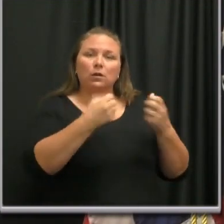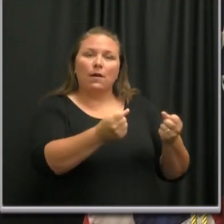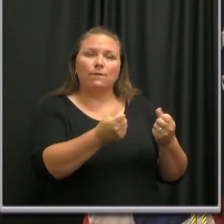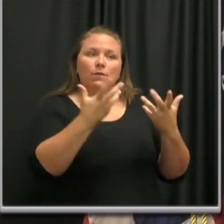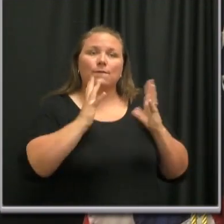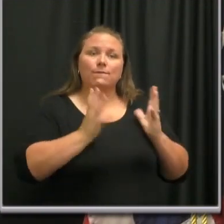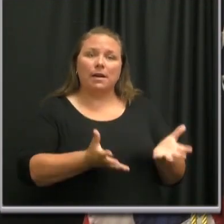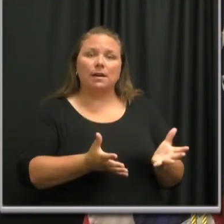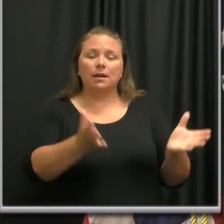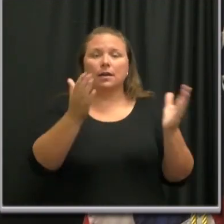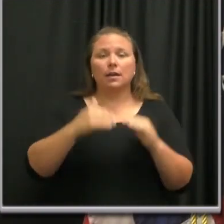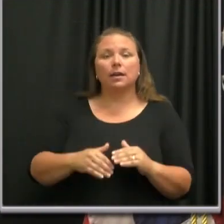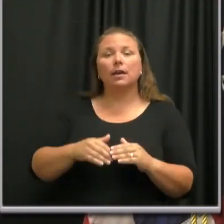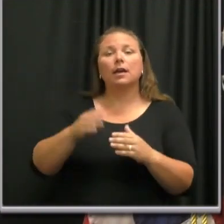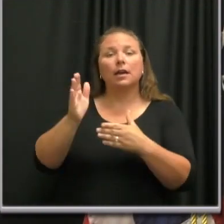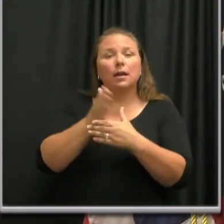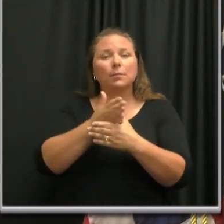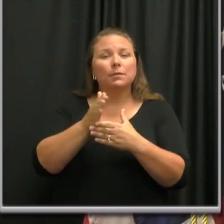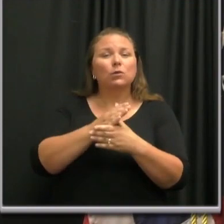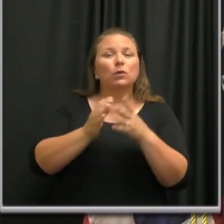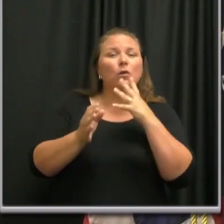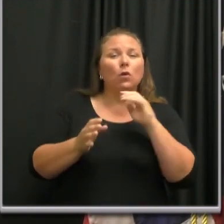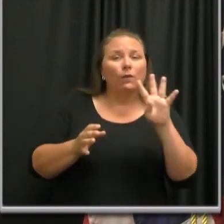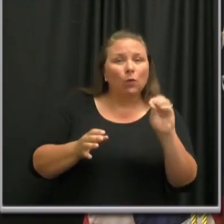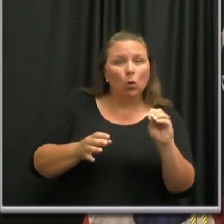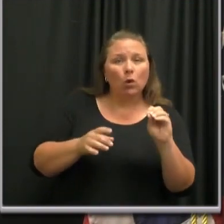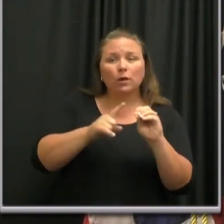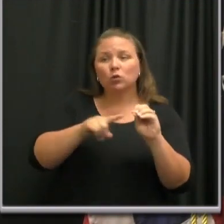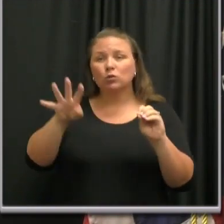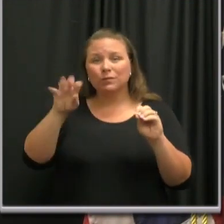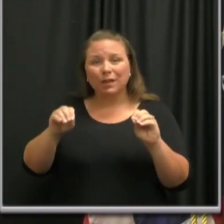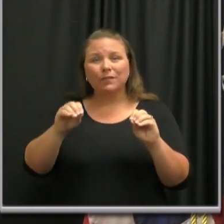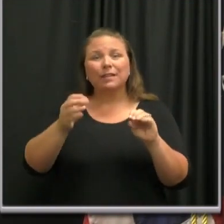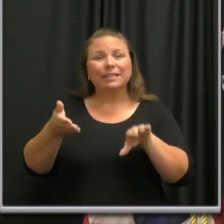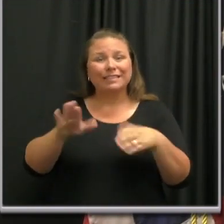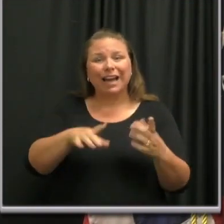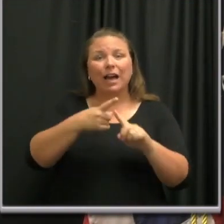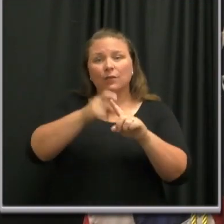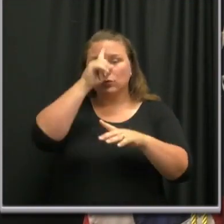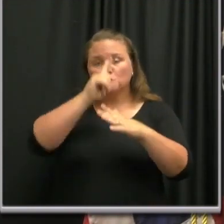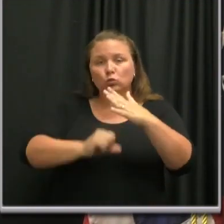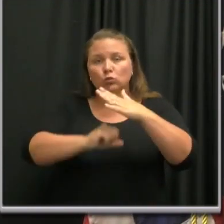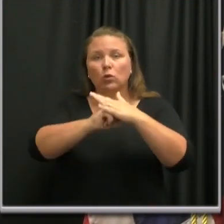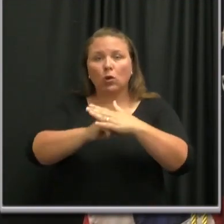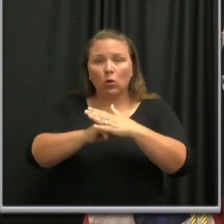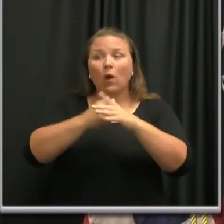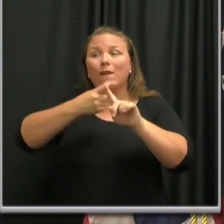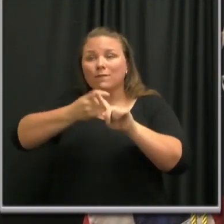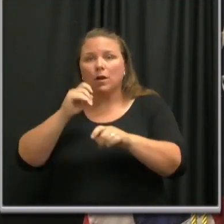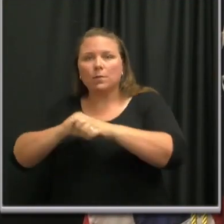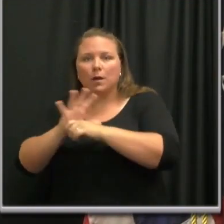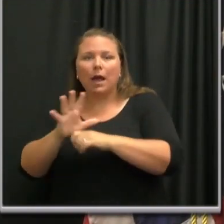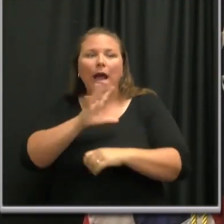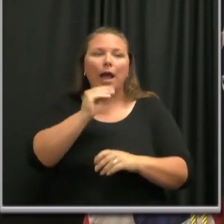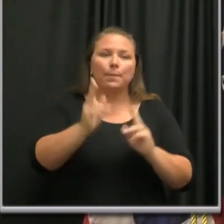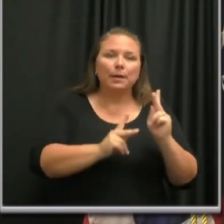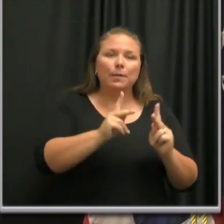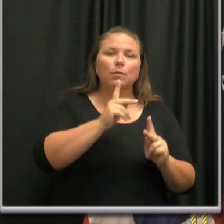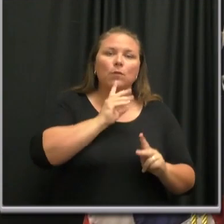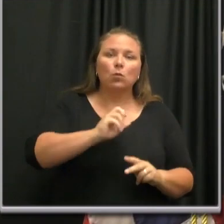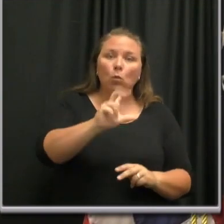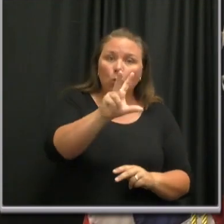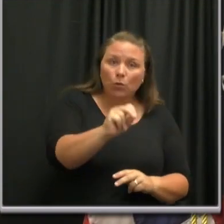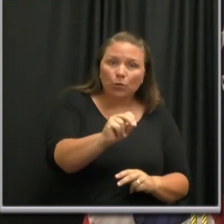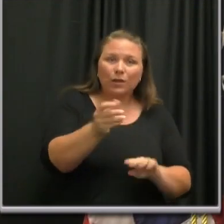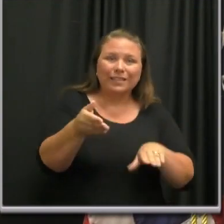Furthermore, 40 and 50-year-olds are dying of strokes caused by COVID-19 and people in their 30s are dying